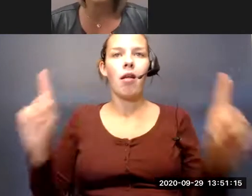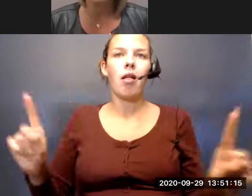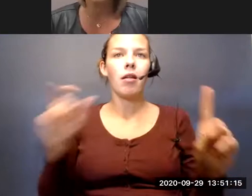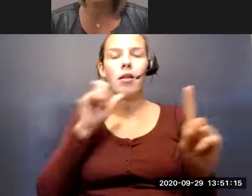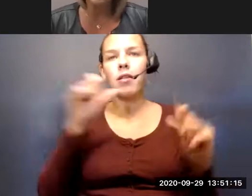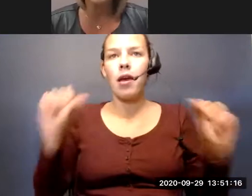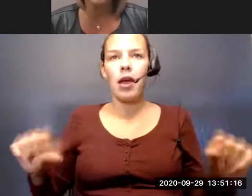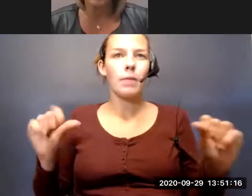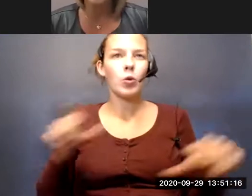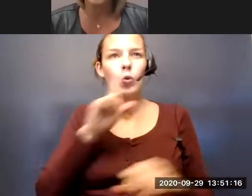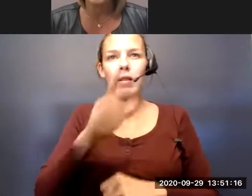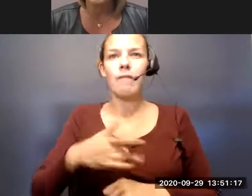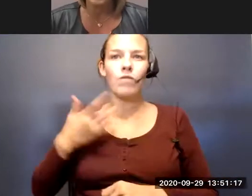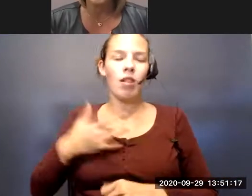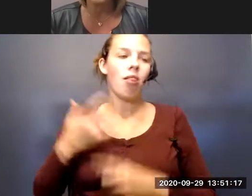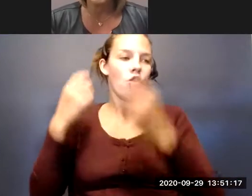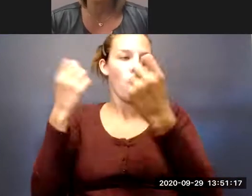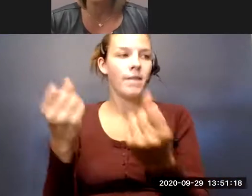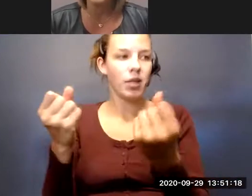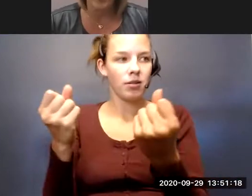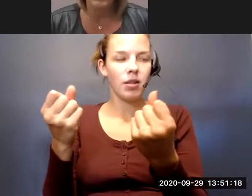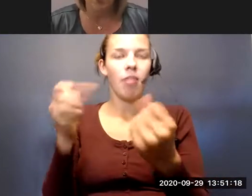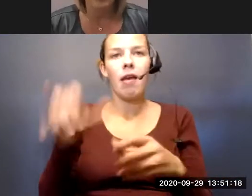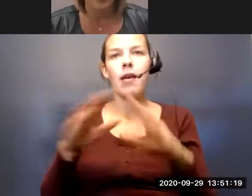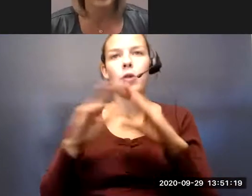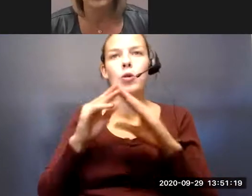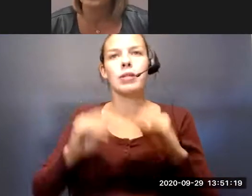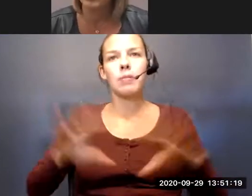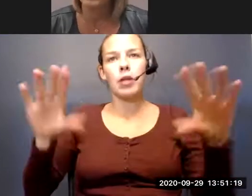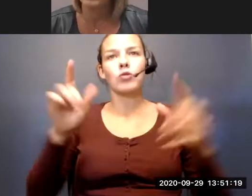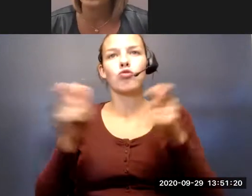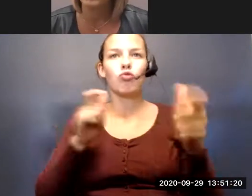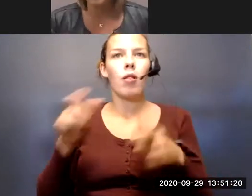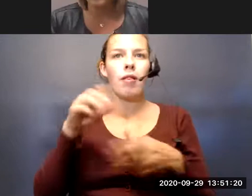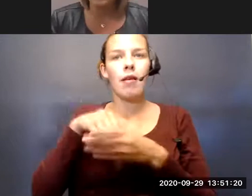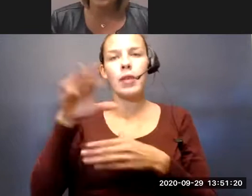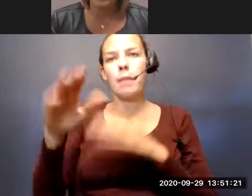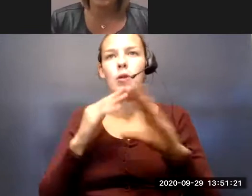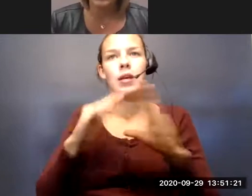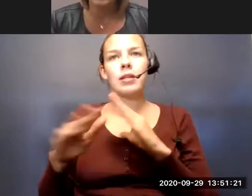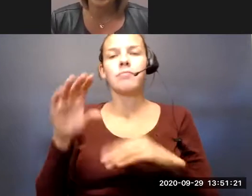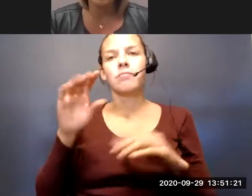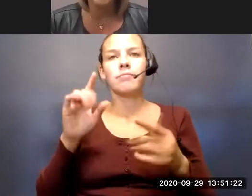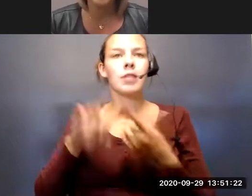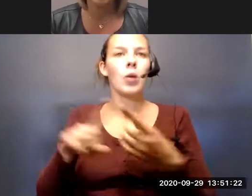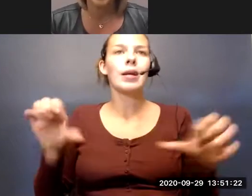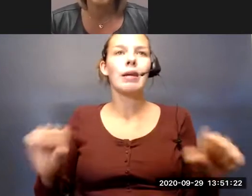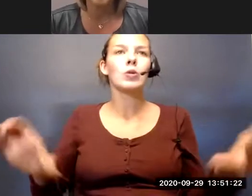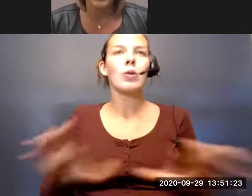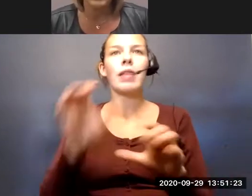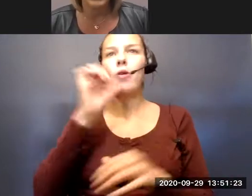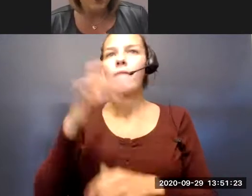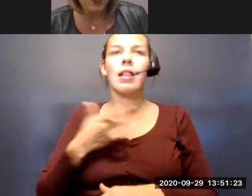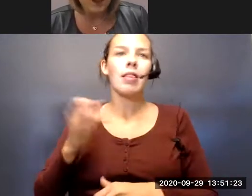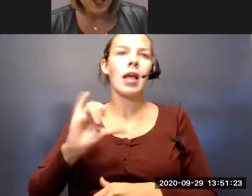to really feel confident that community spread is under control in our community. And until we can do that, we don't feel that we'll be able to